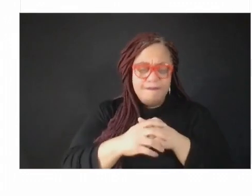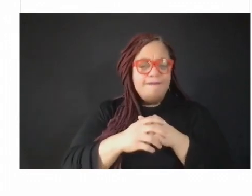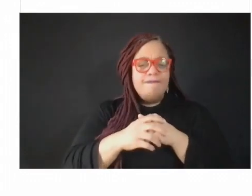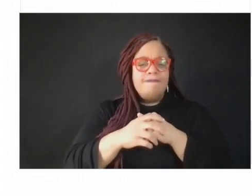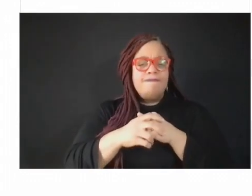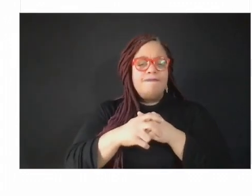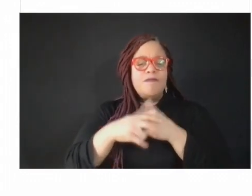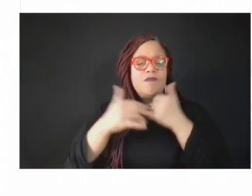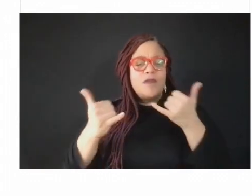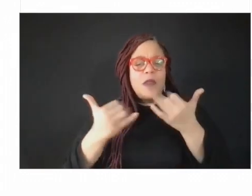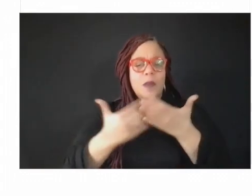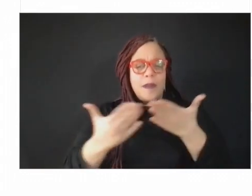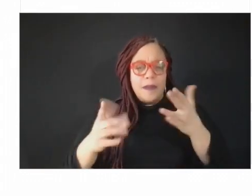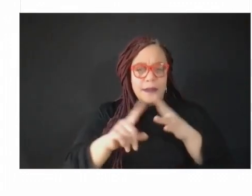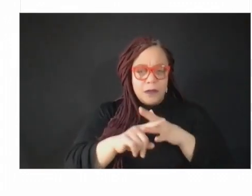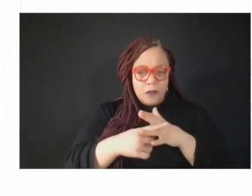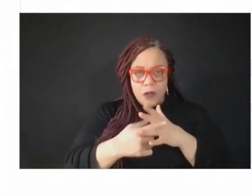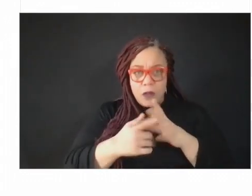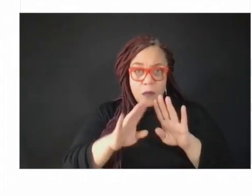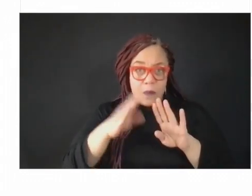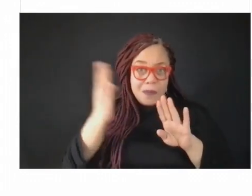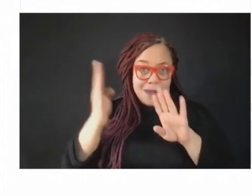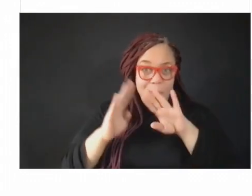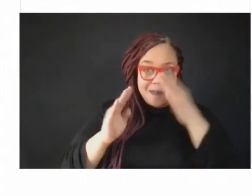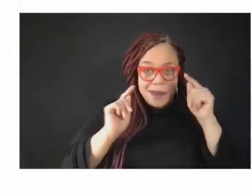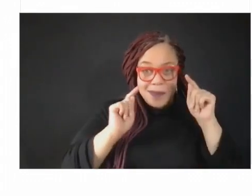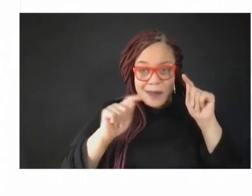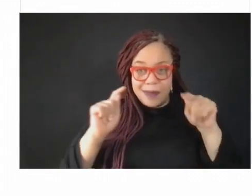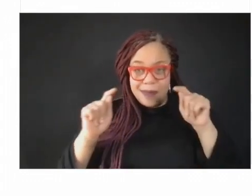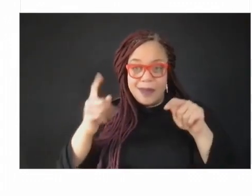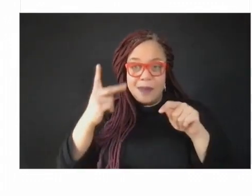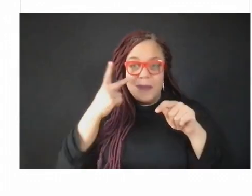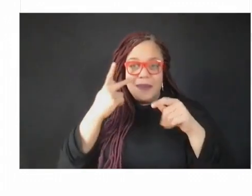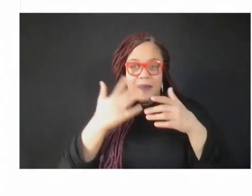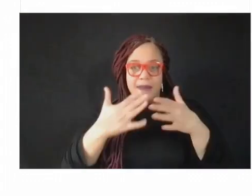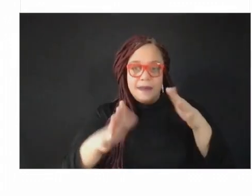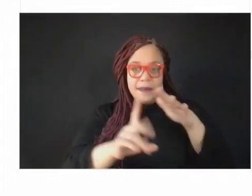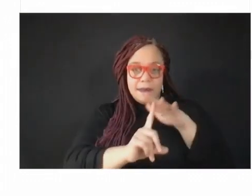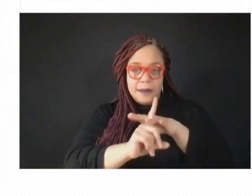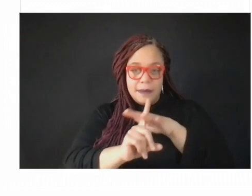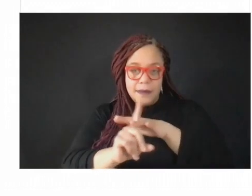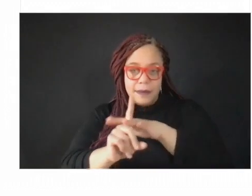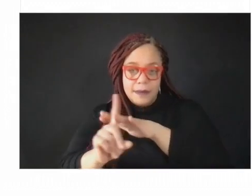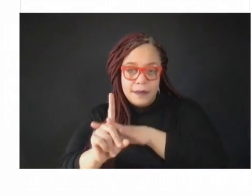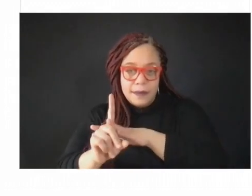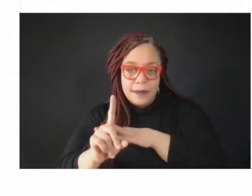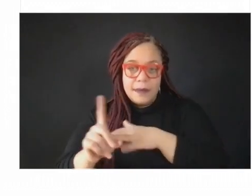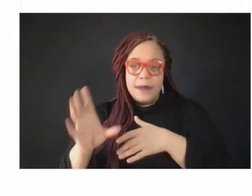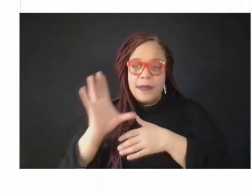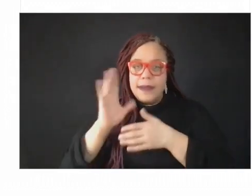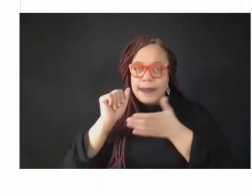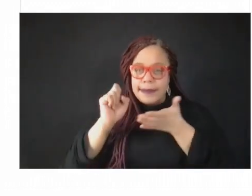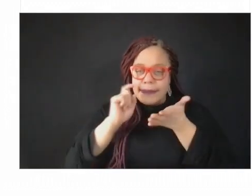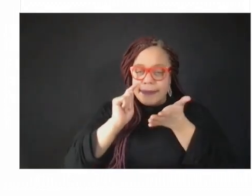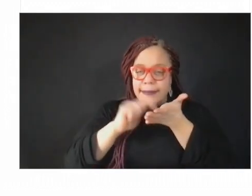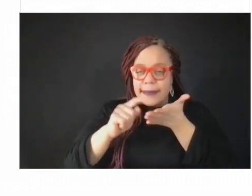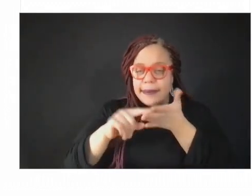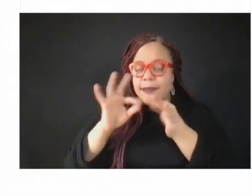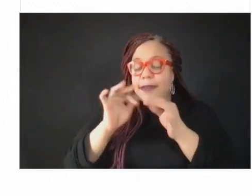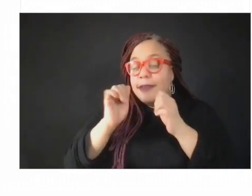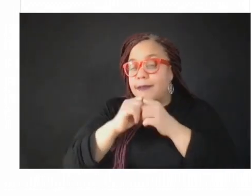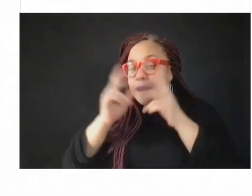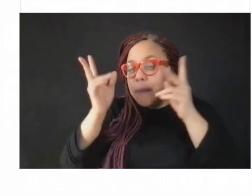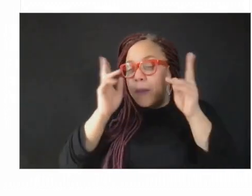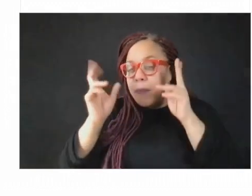coming across in your case study of the barbershops and hair salons being